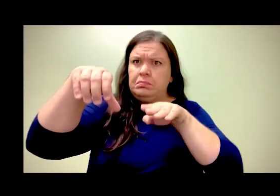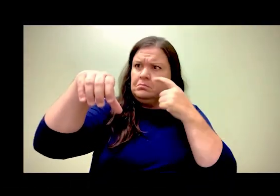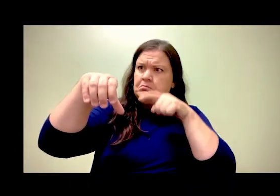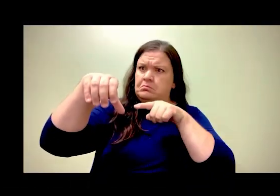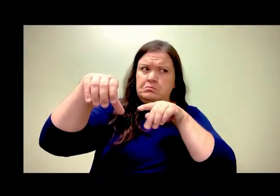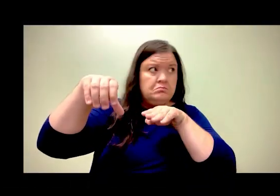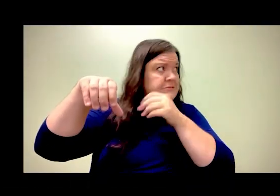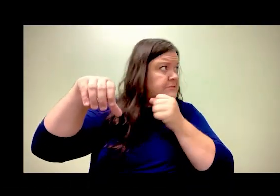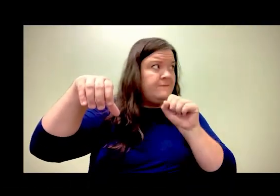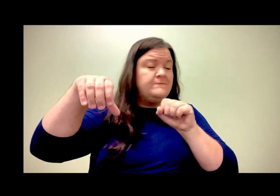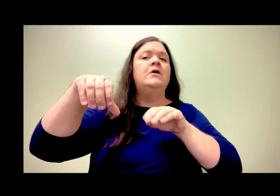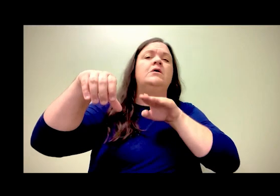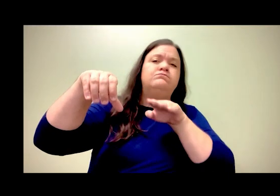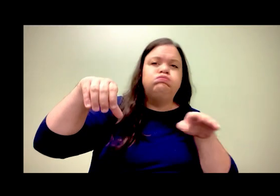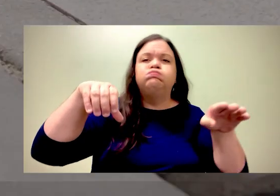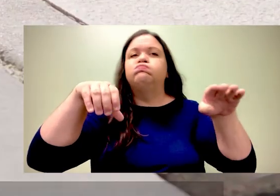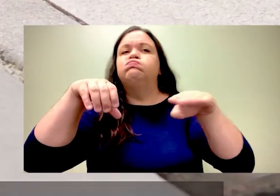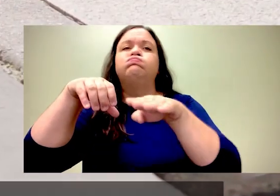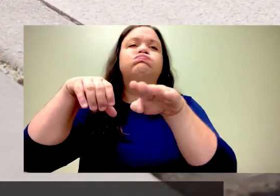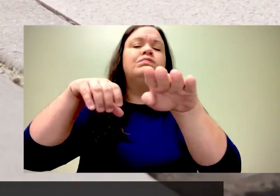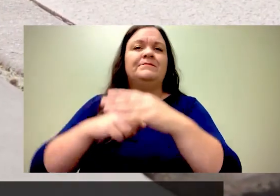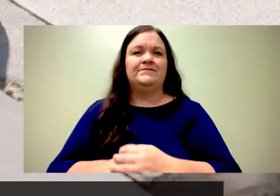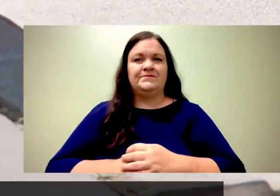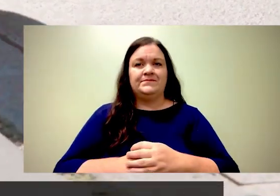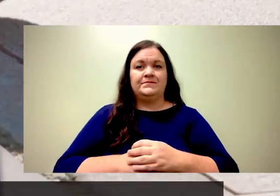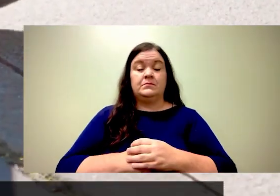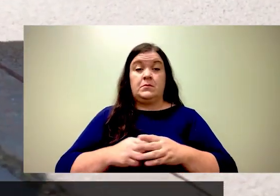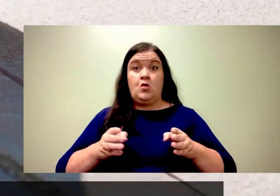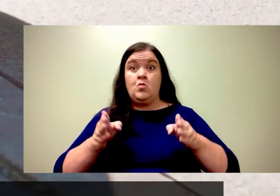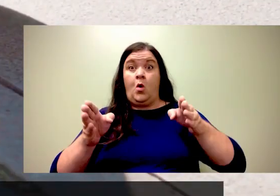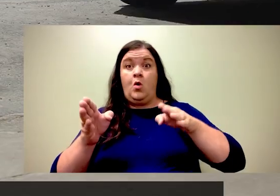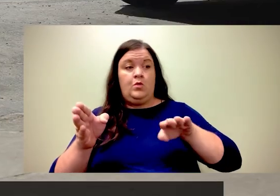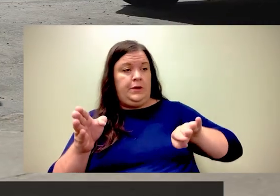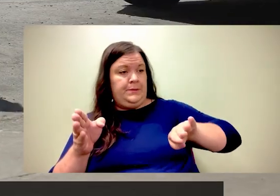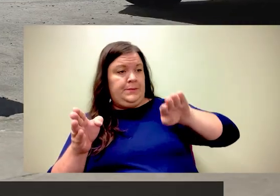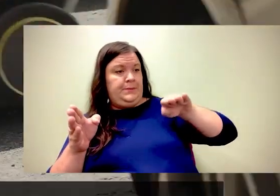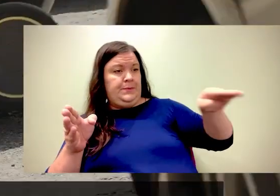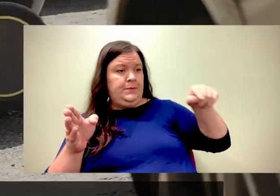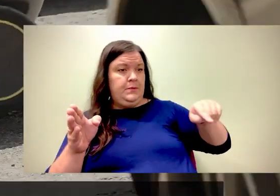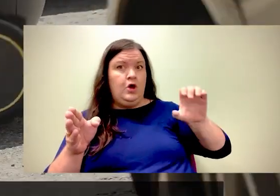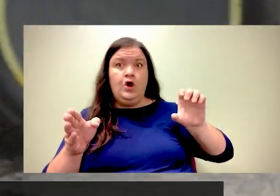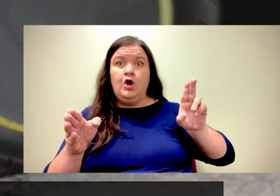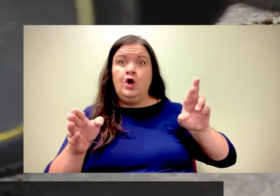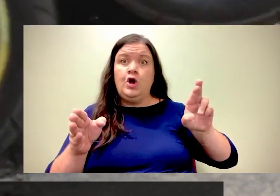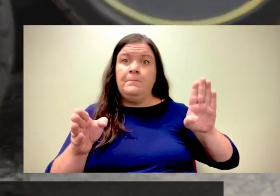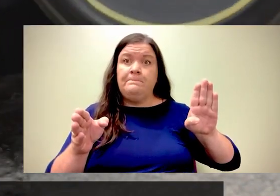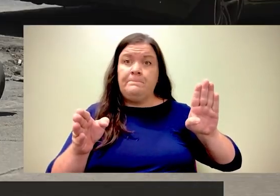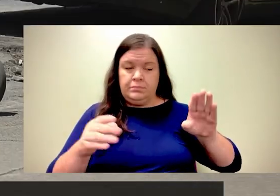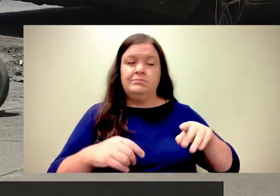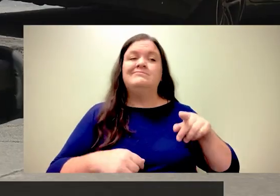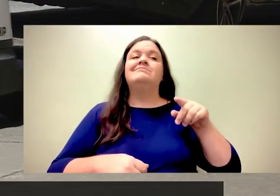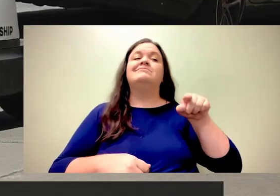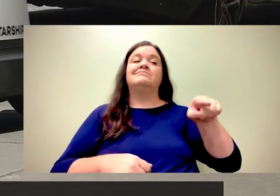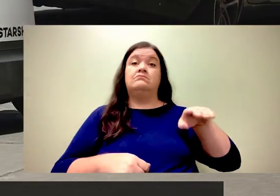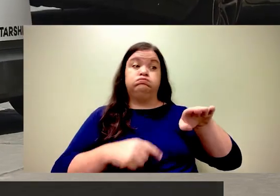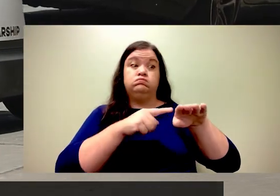black. Caption. Climbing curbs. The robot's three pairs of independently functioning wheels each roll up from the road